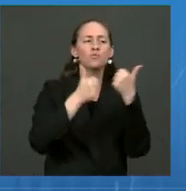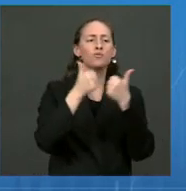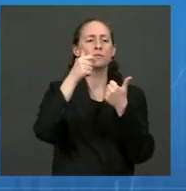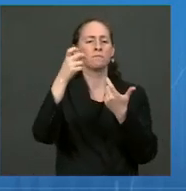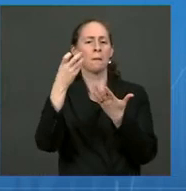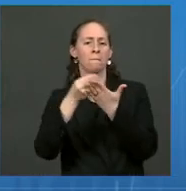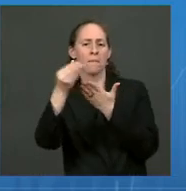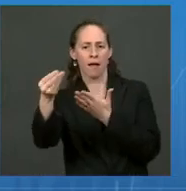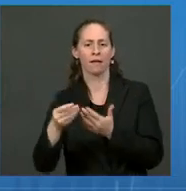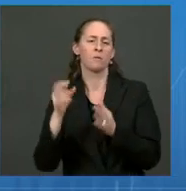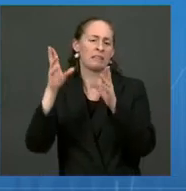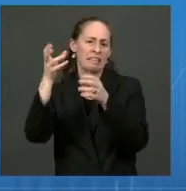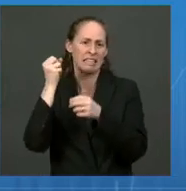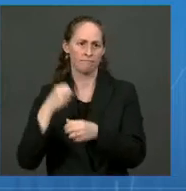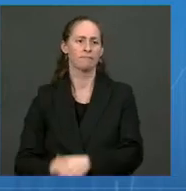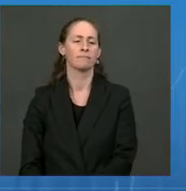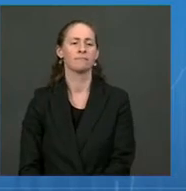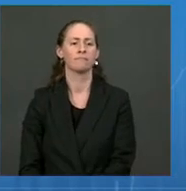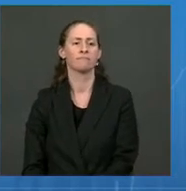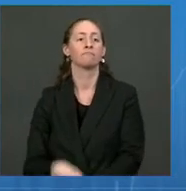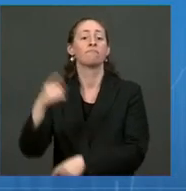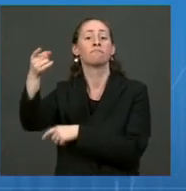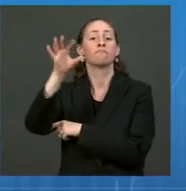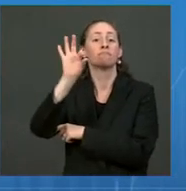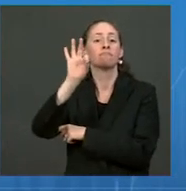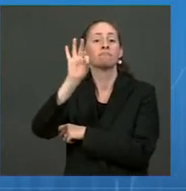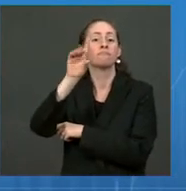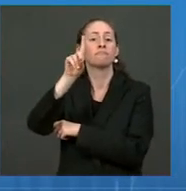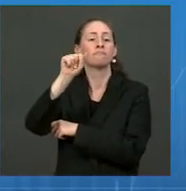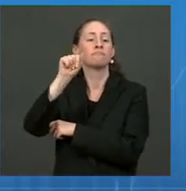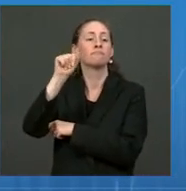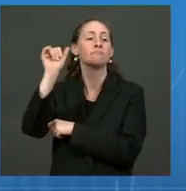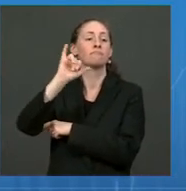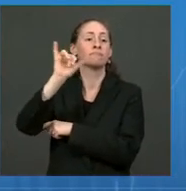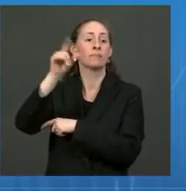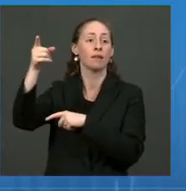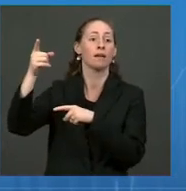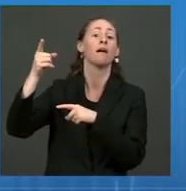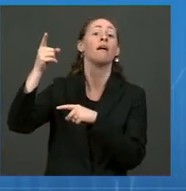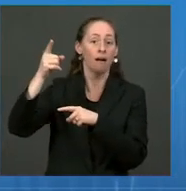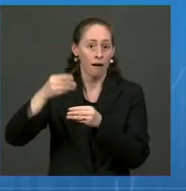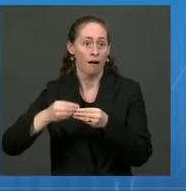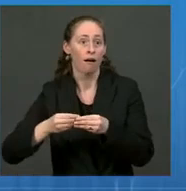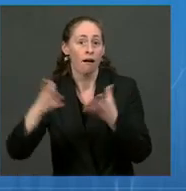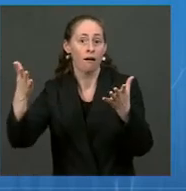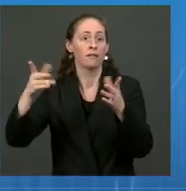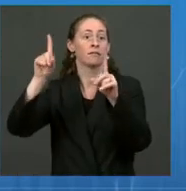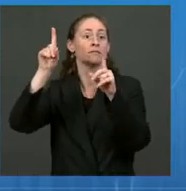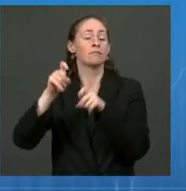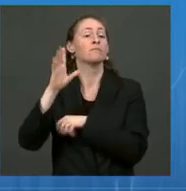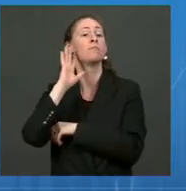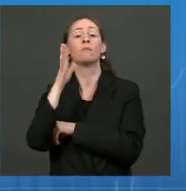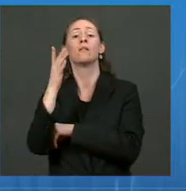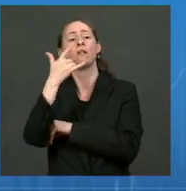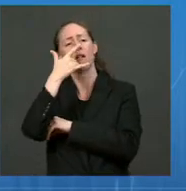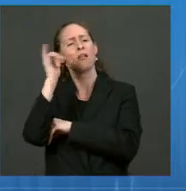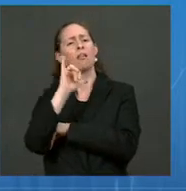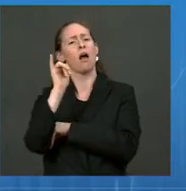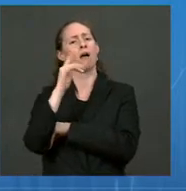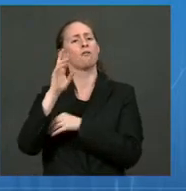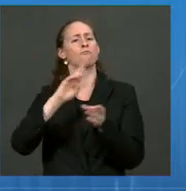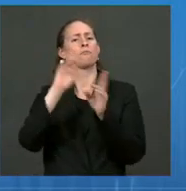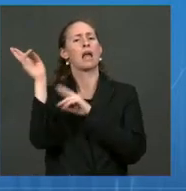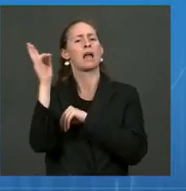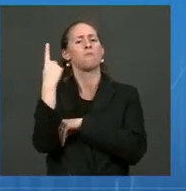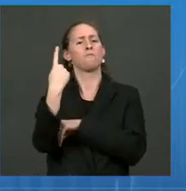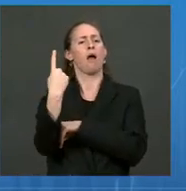FDA announced that at-home tests will now be able to be sold in single test packs, meaning Americans will have more options and